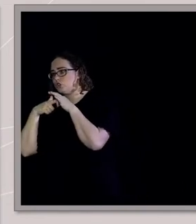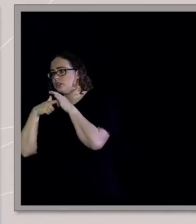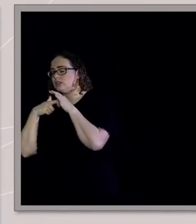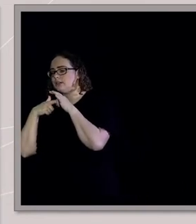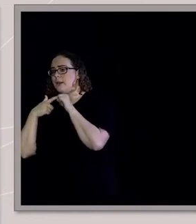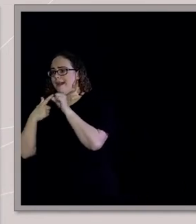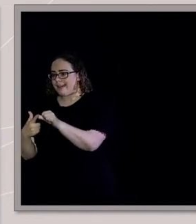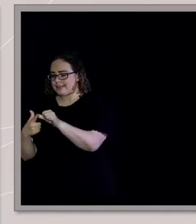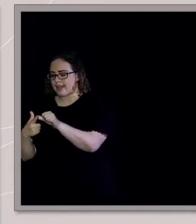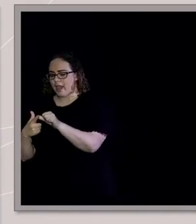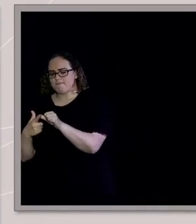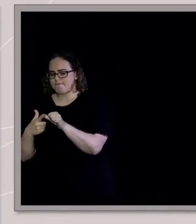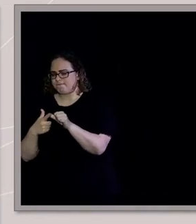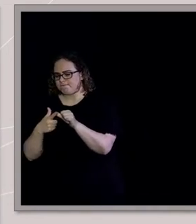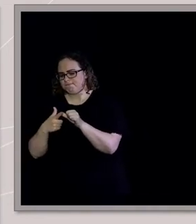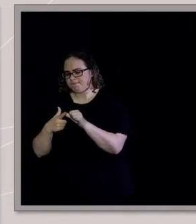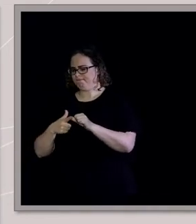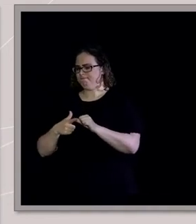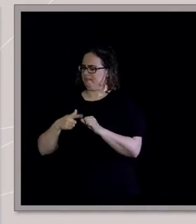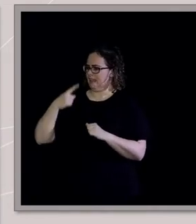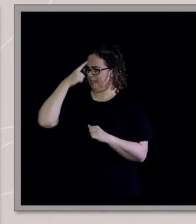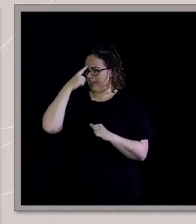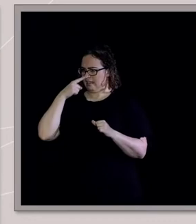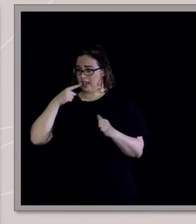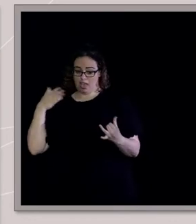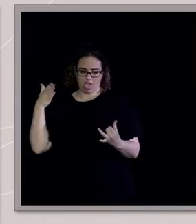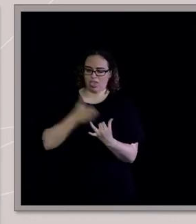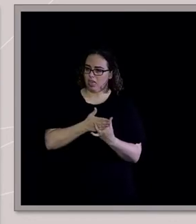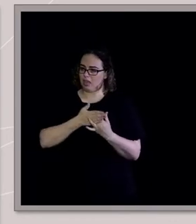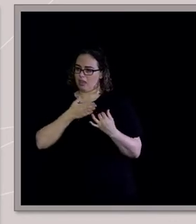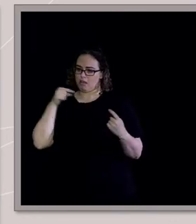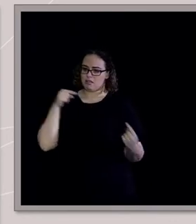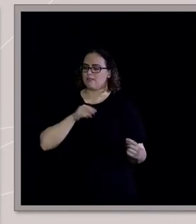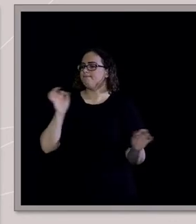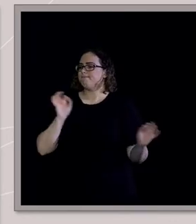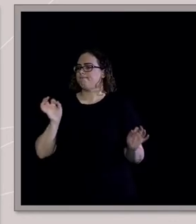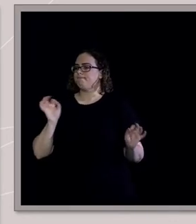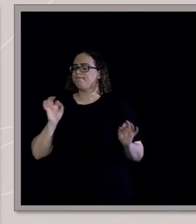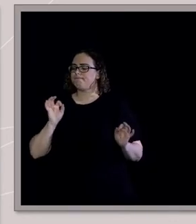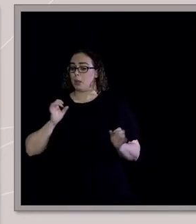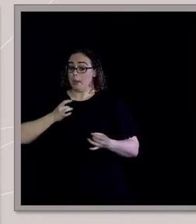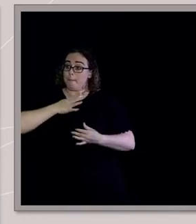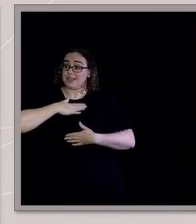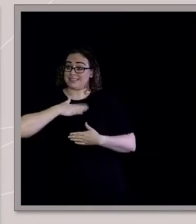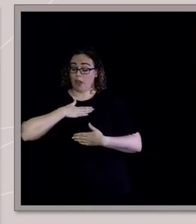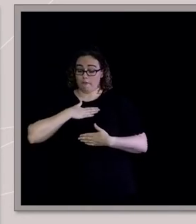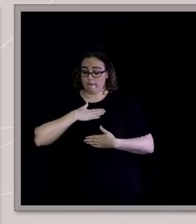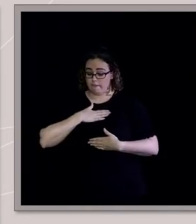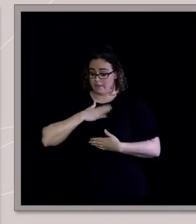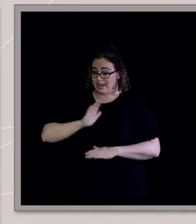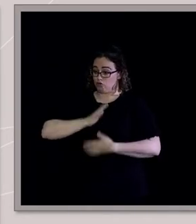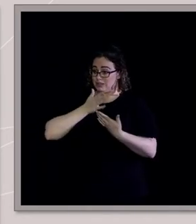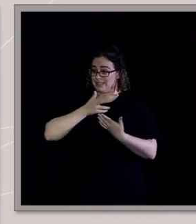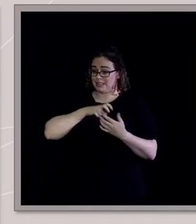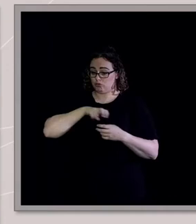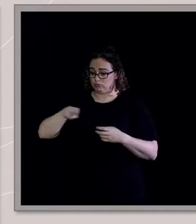No, I don't think there should be any kind of direct intervention. And so I went through an interesting journey of sort of ending up in this sort of liberal